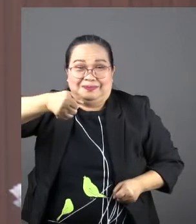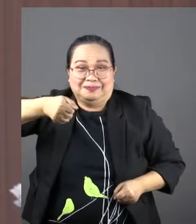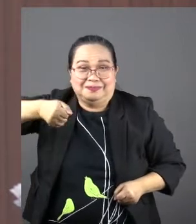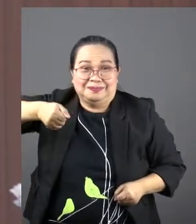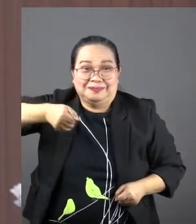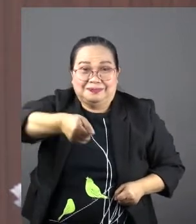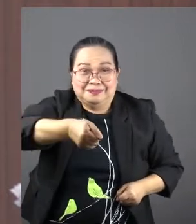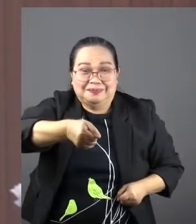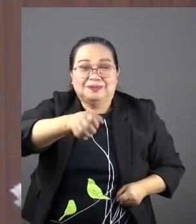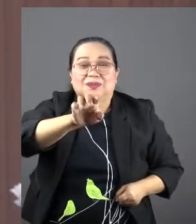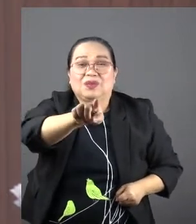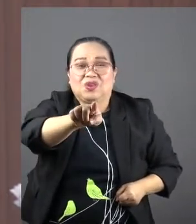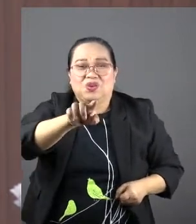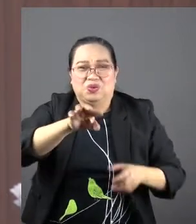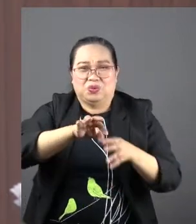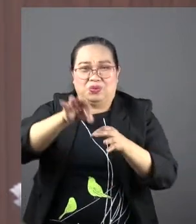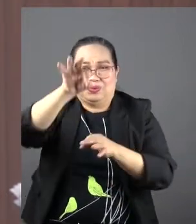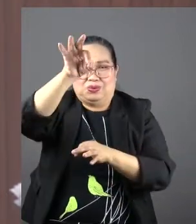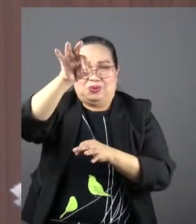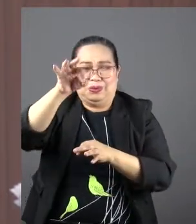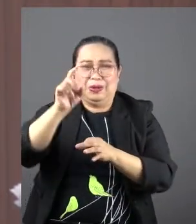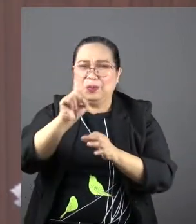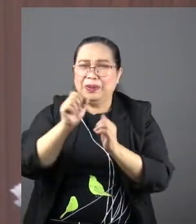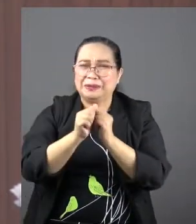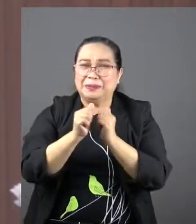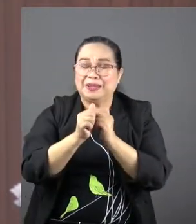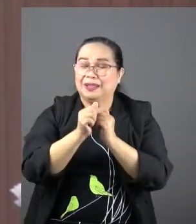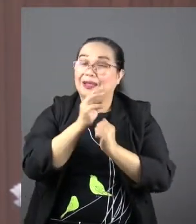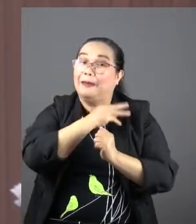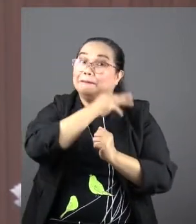soul. What does that mean? Mary,